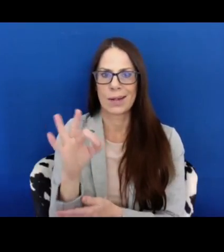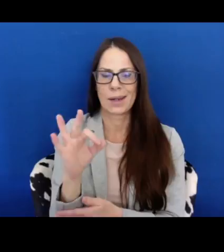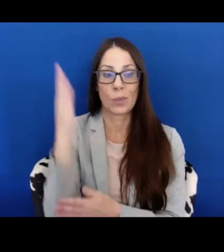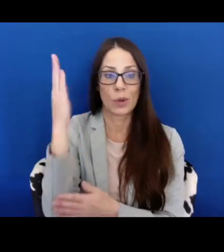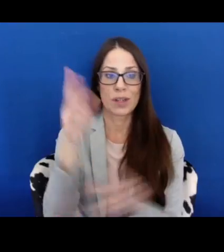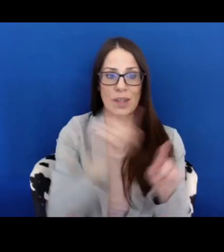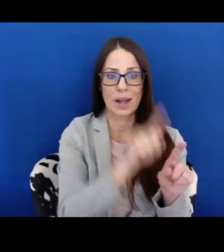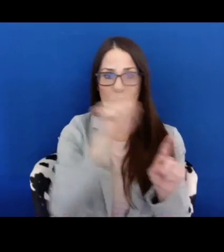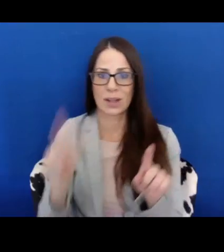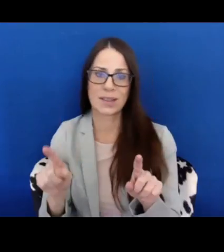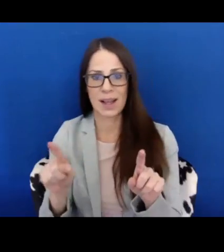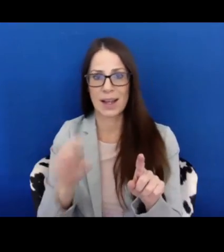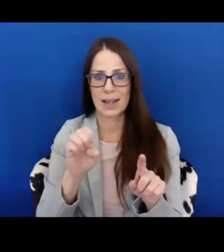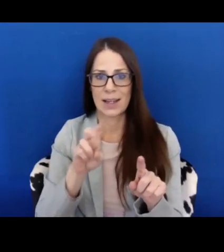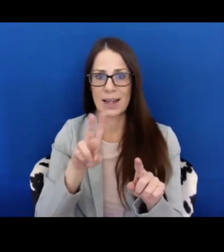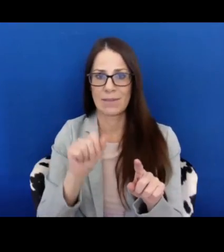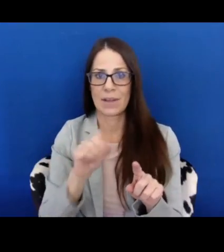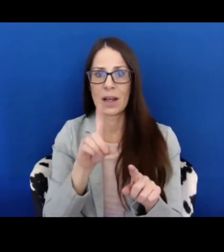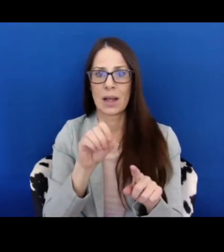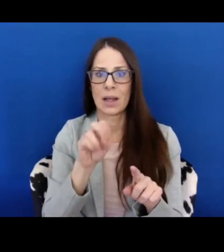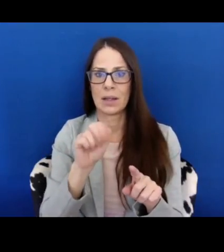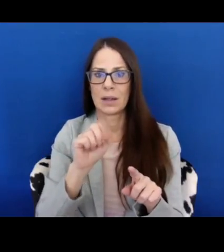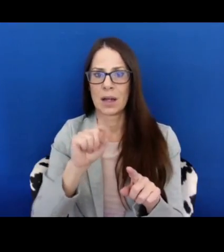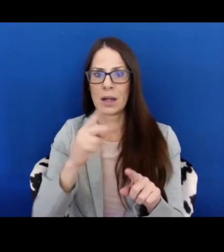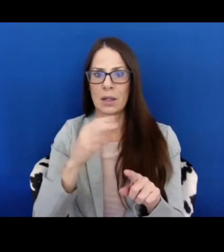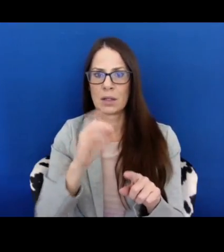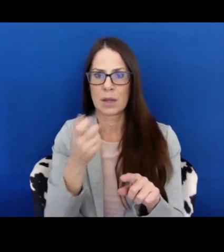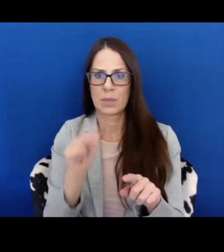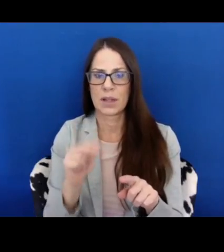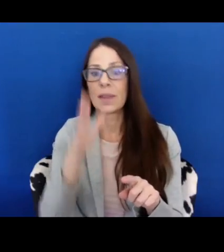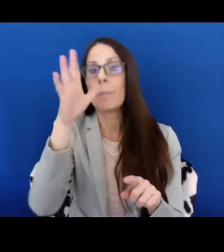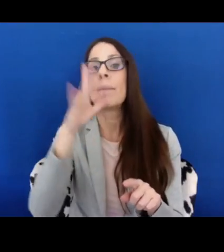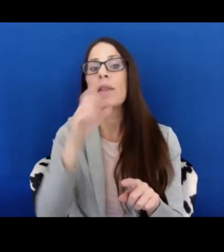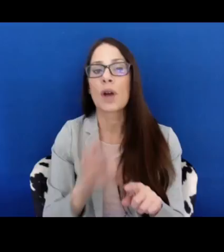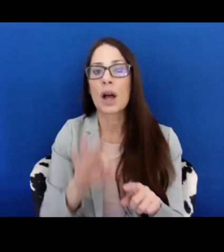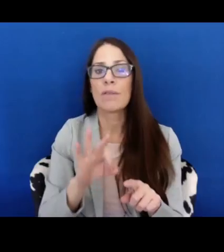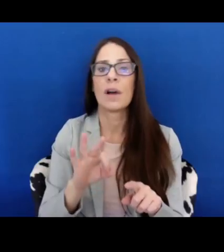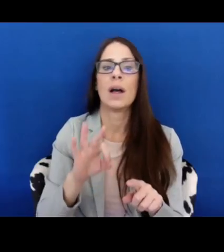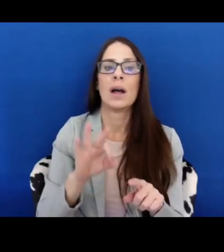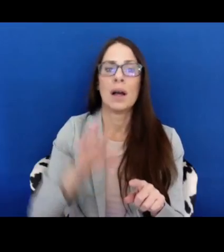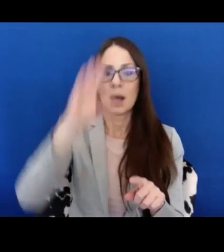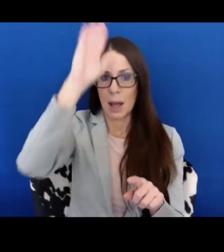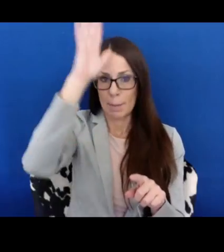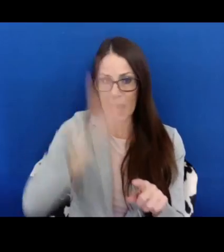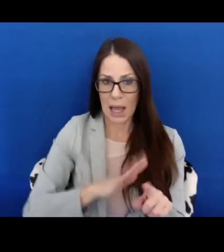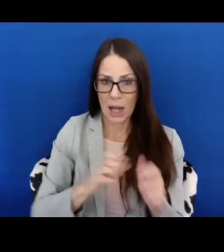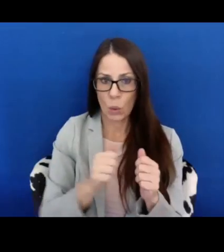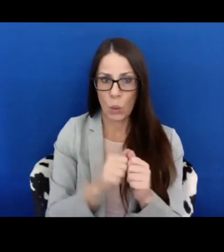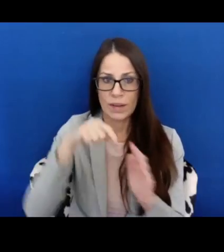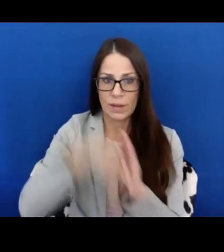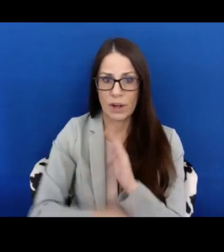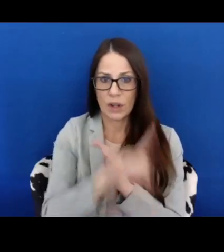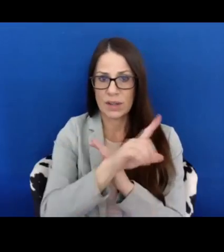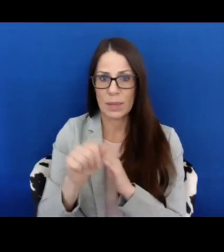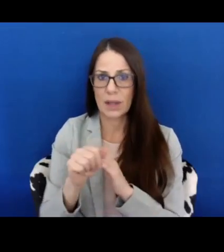Donna Thompson, who is the parent of a young man with severe disabilities, who is medically complex. She is the co-author